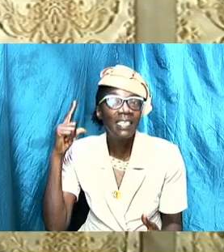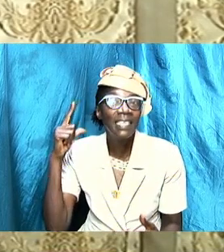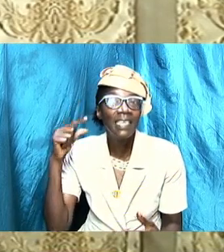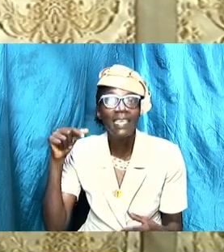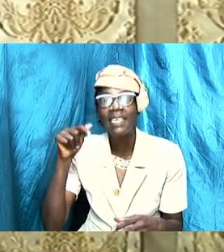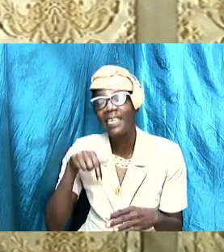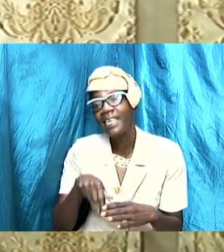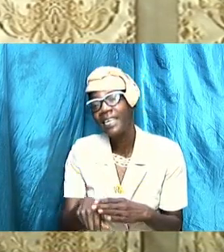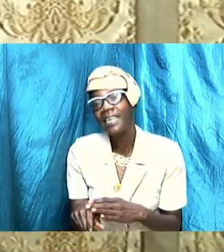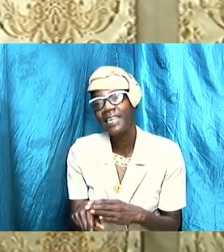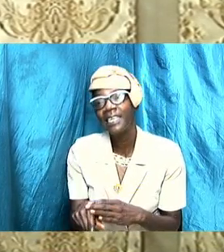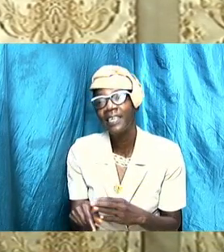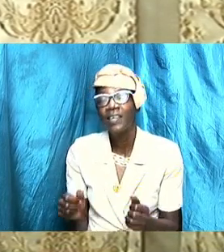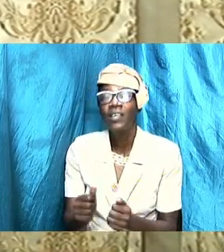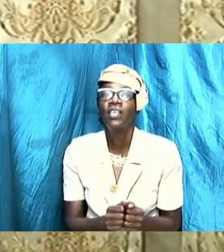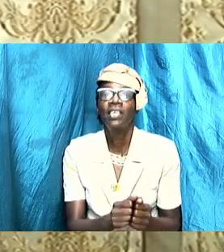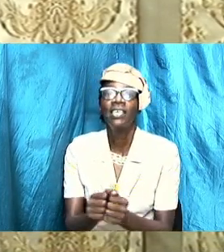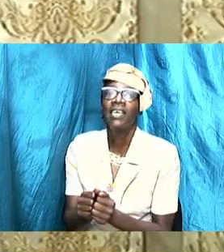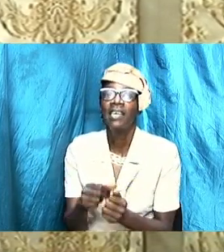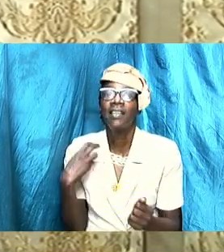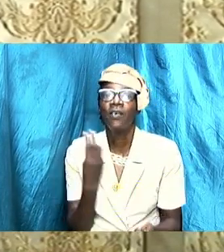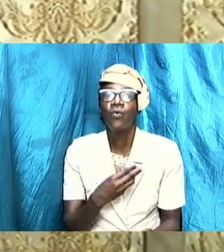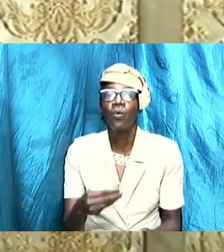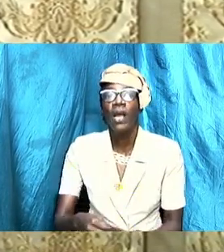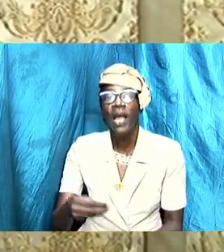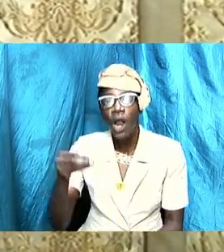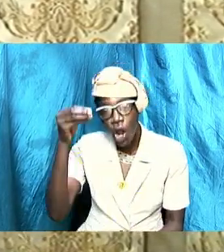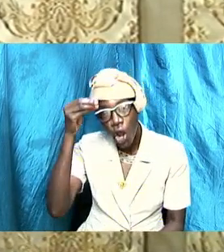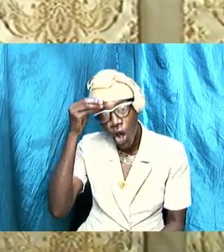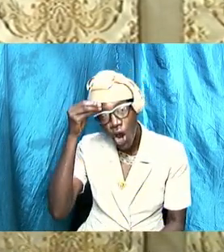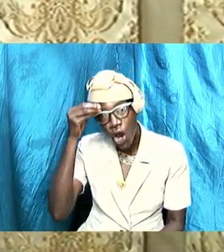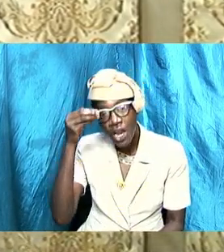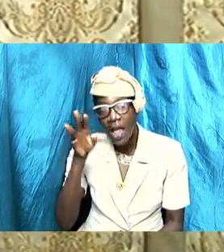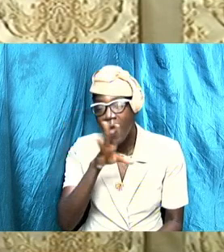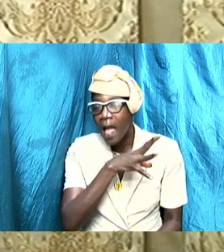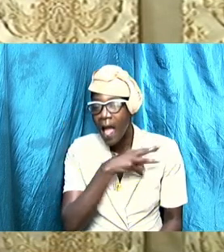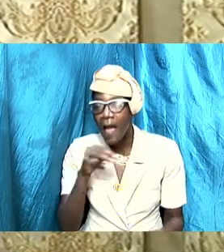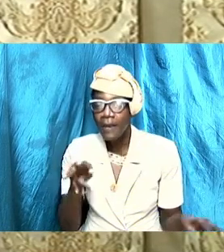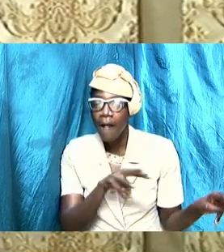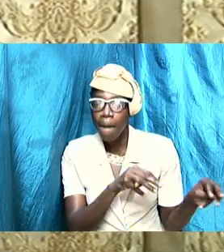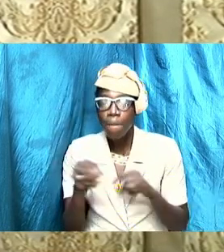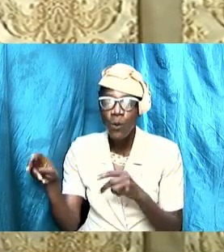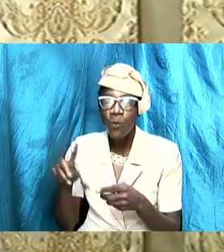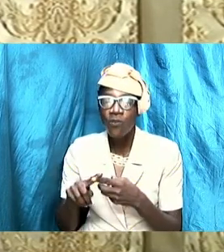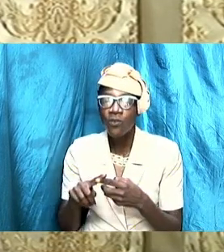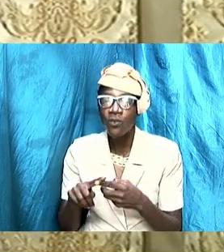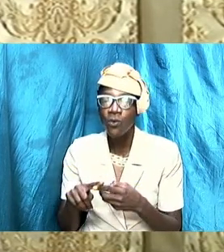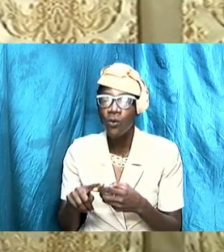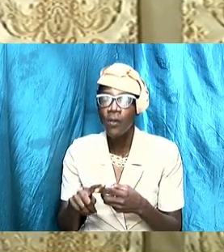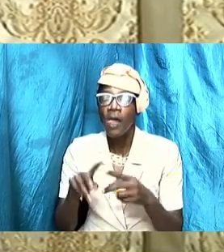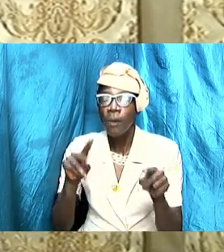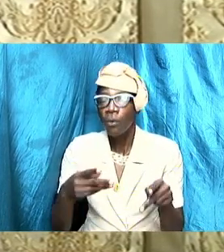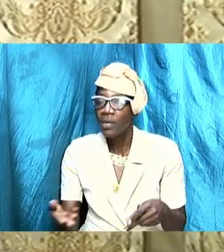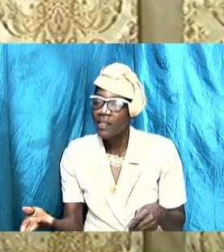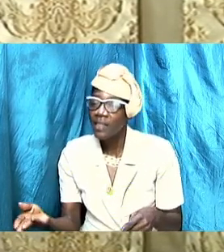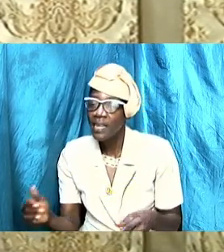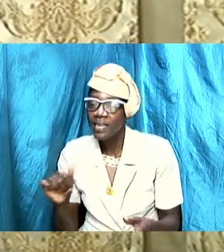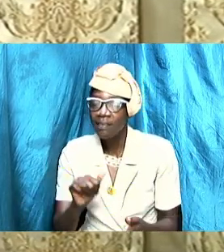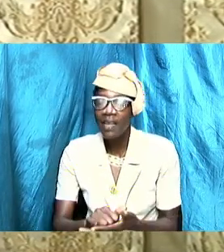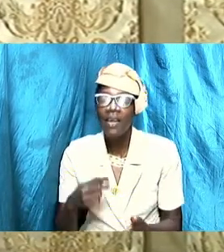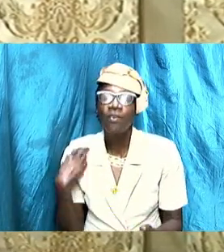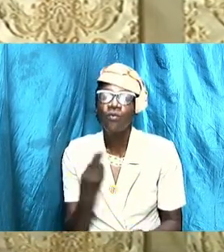you know, together we learn and move to inject the things that we have